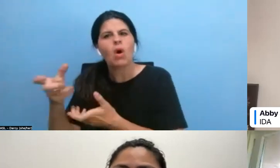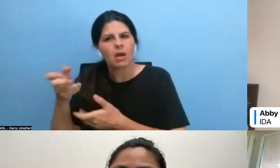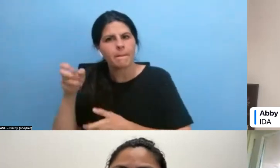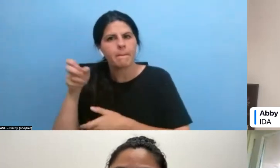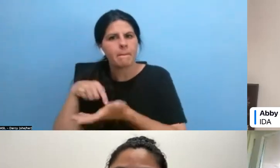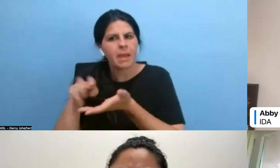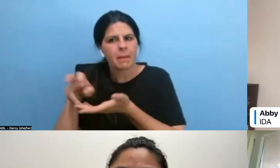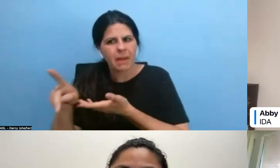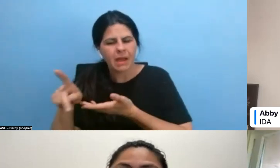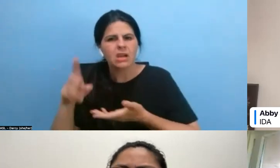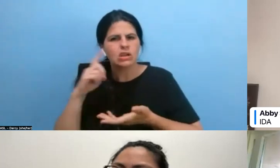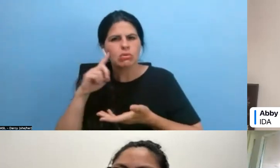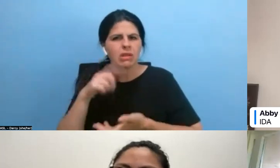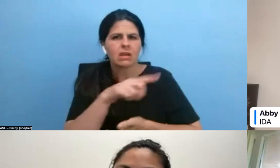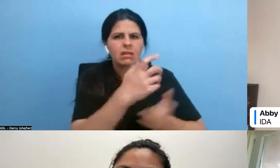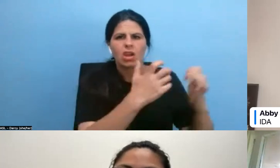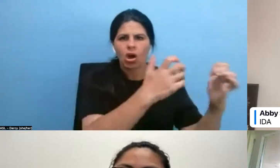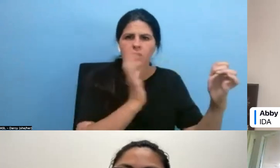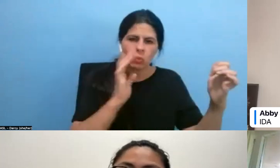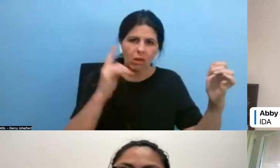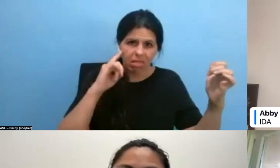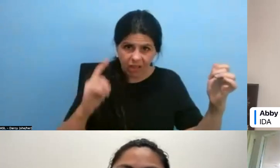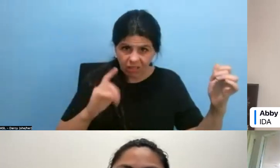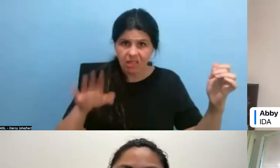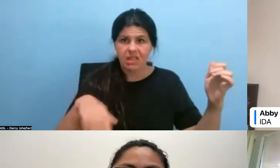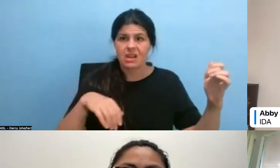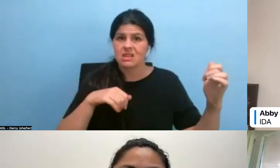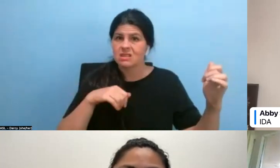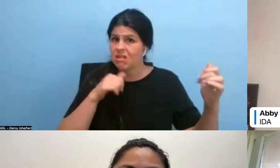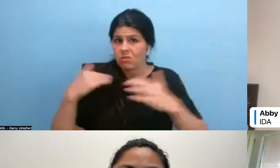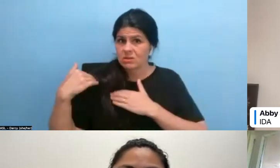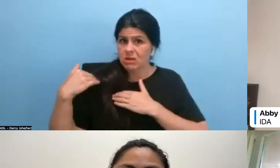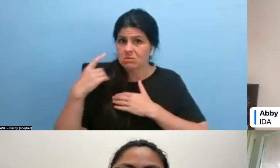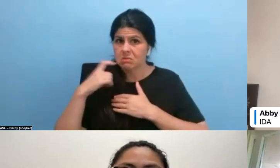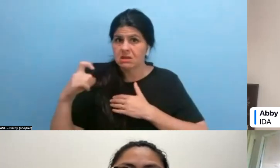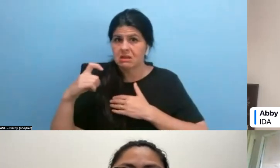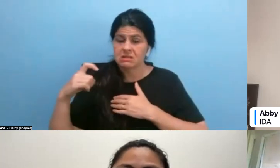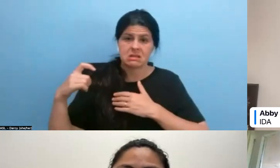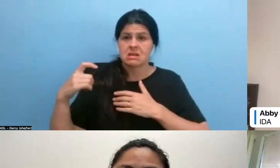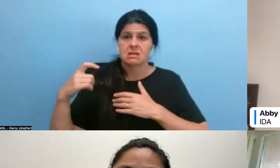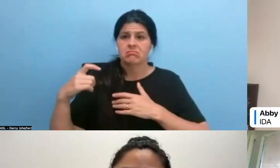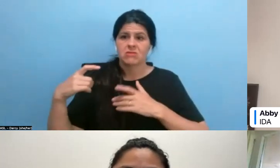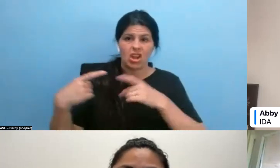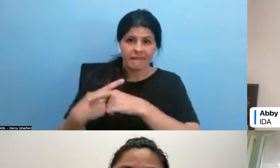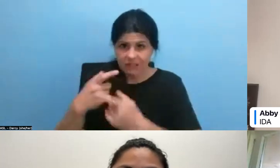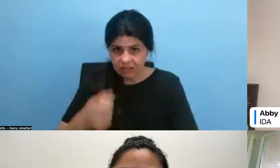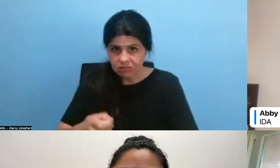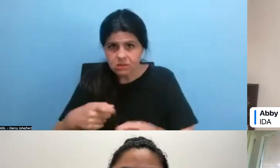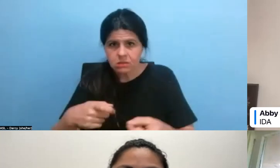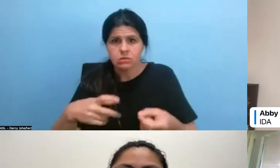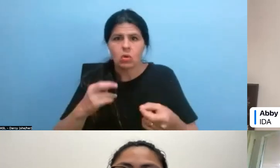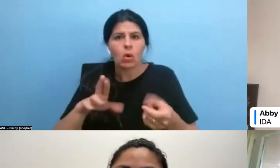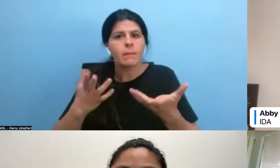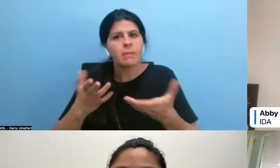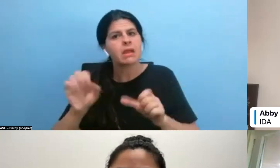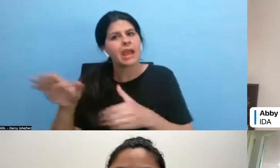to the financial relationship? As an alternative, would it make more sense for me to offer the protagonist a share of the producers net profit,